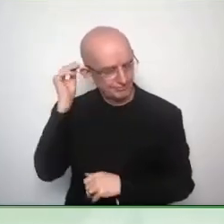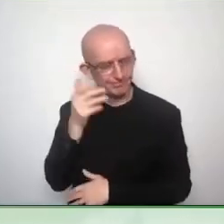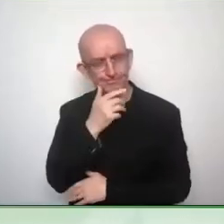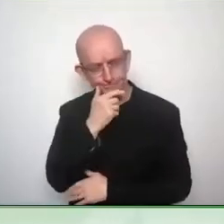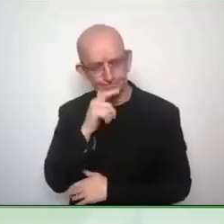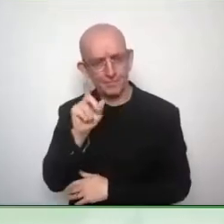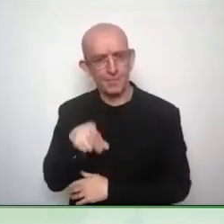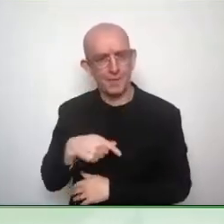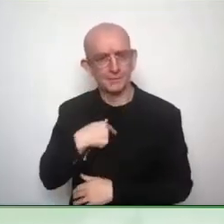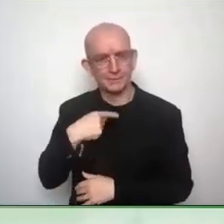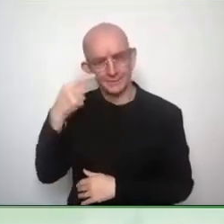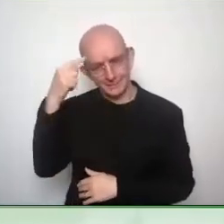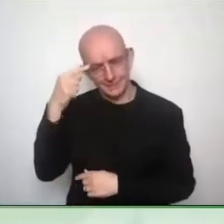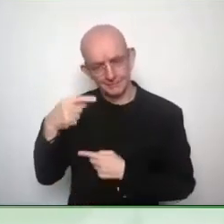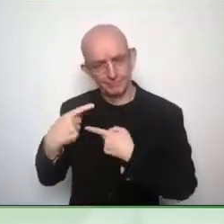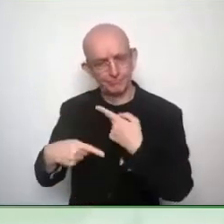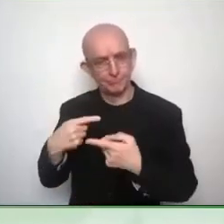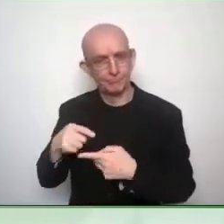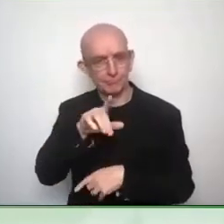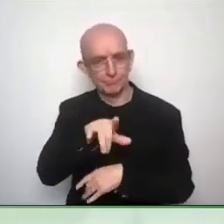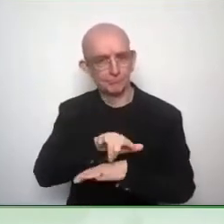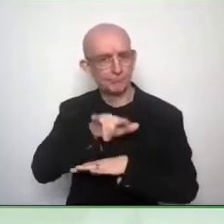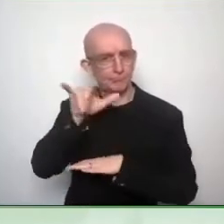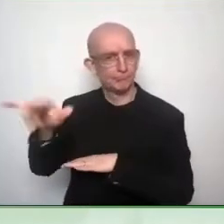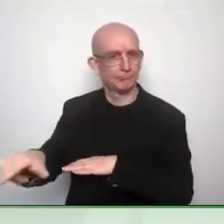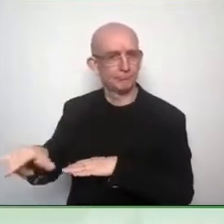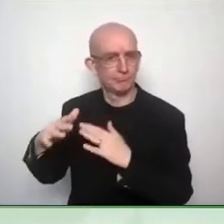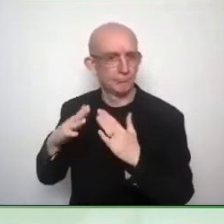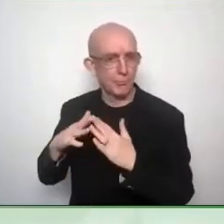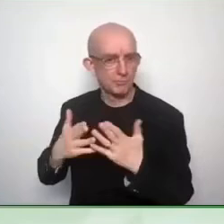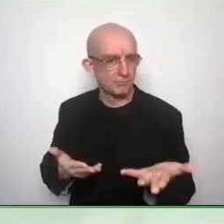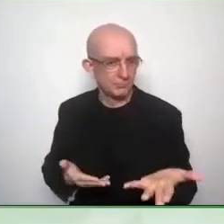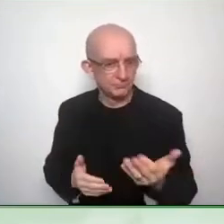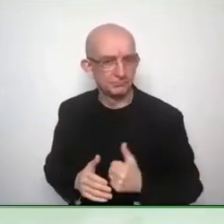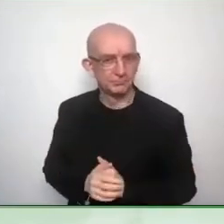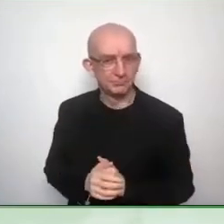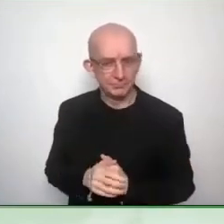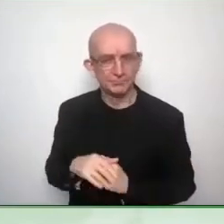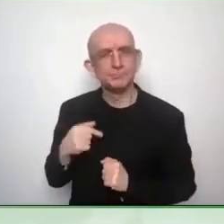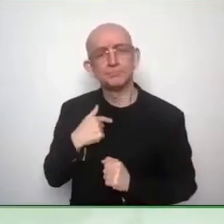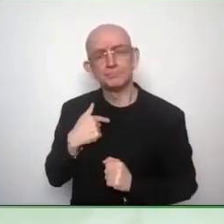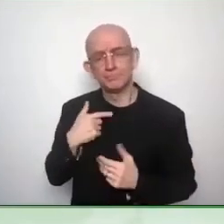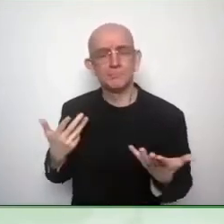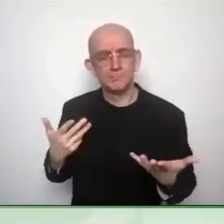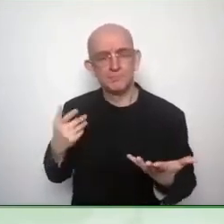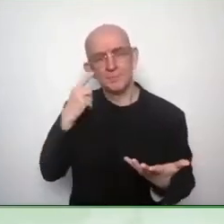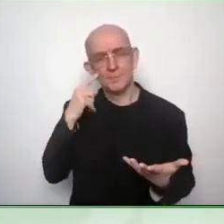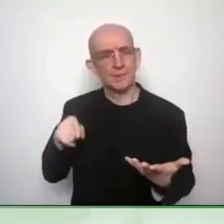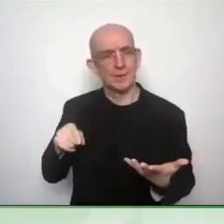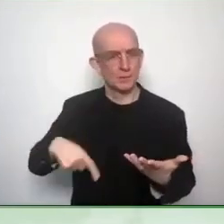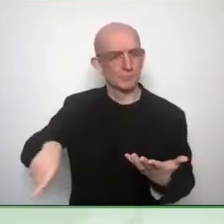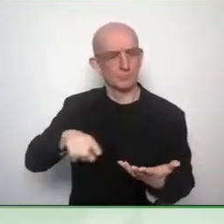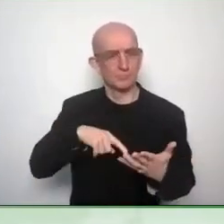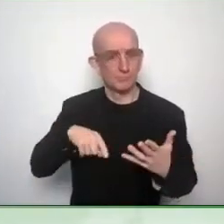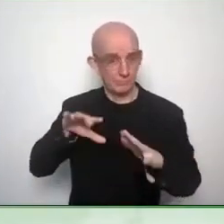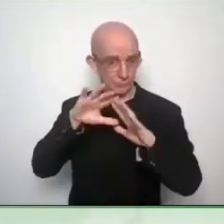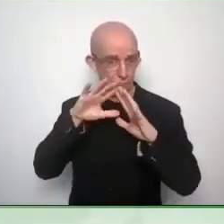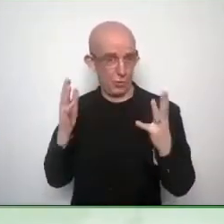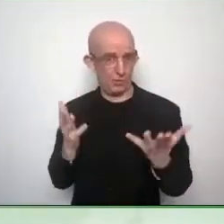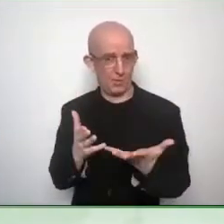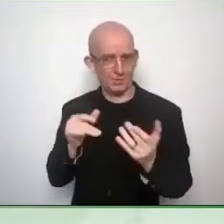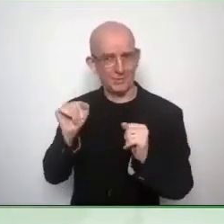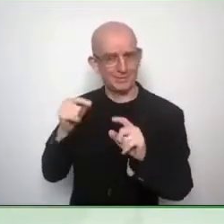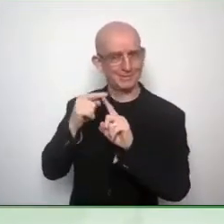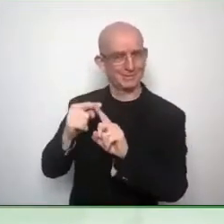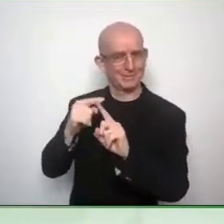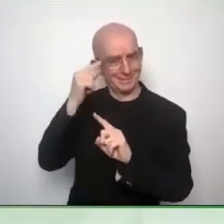that maybe countries that have already developed assistive technology infrastructures, etc., etc., have everything in place. And that's not